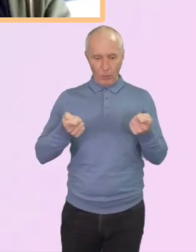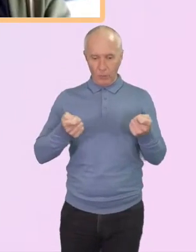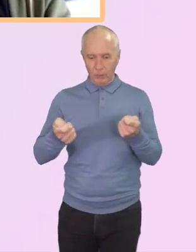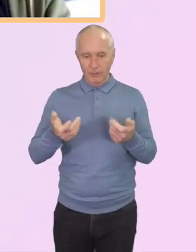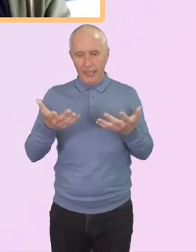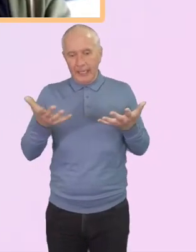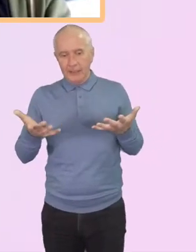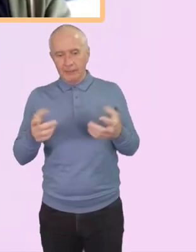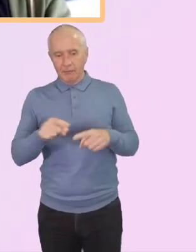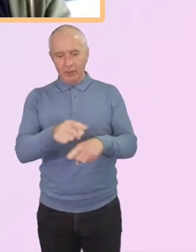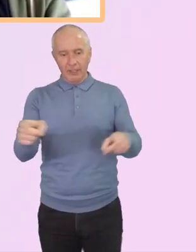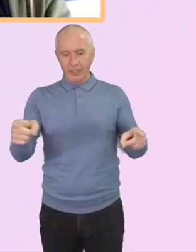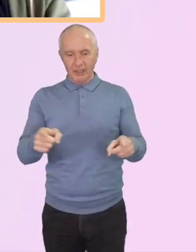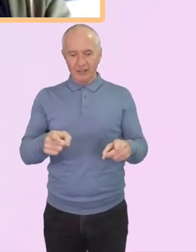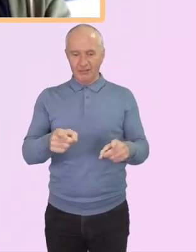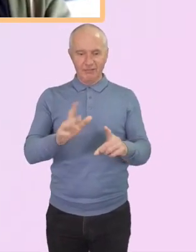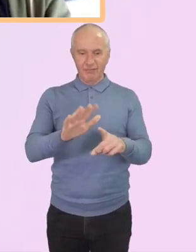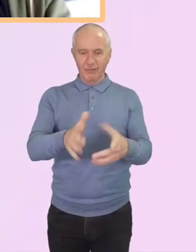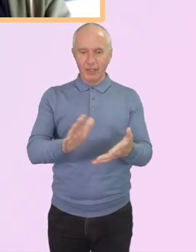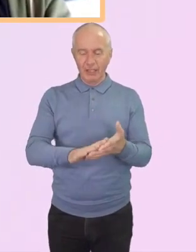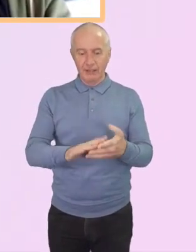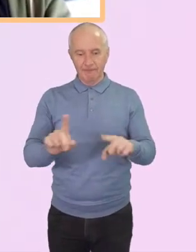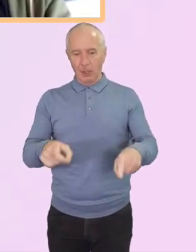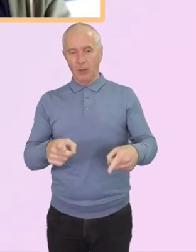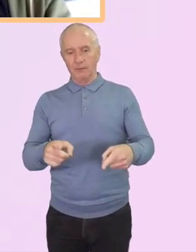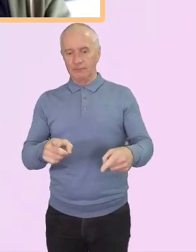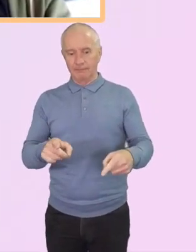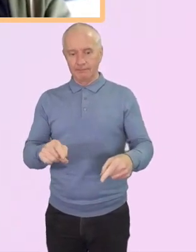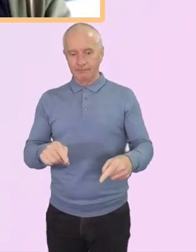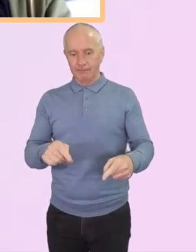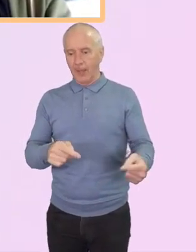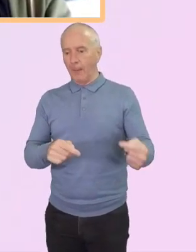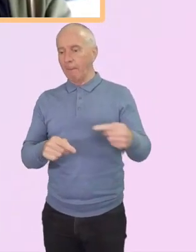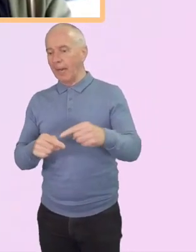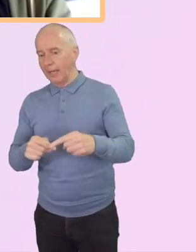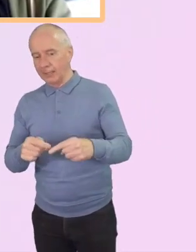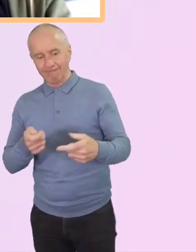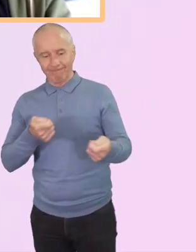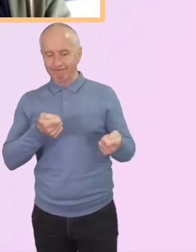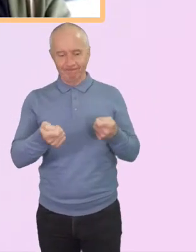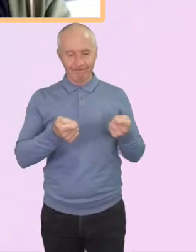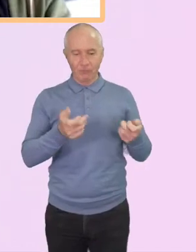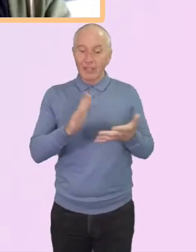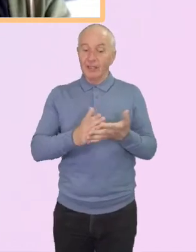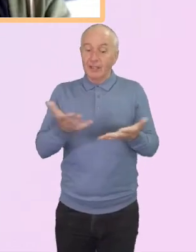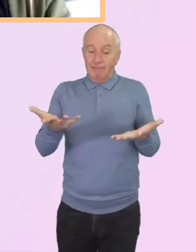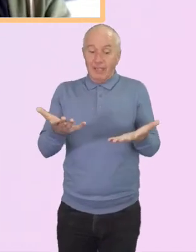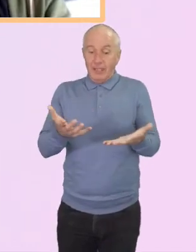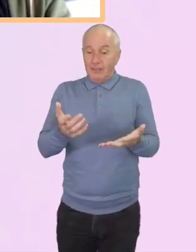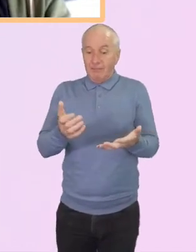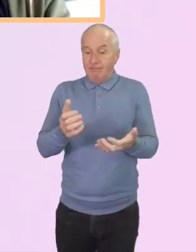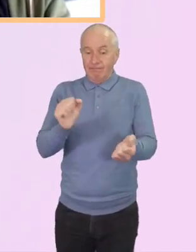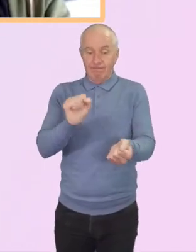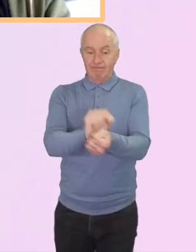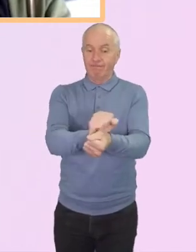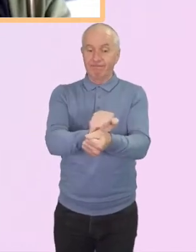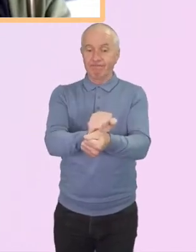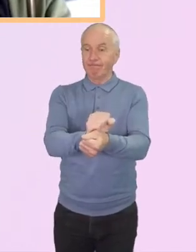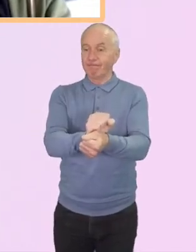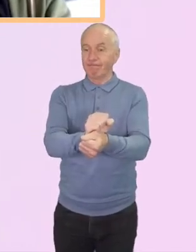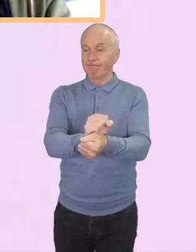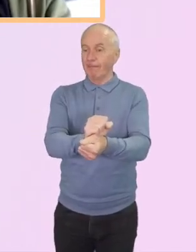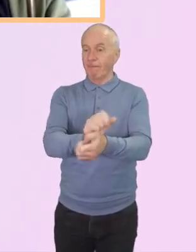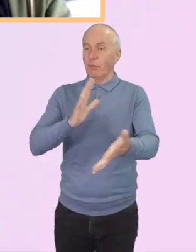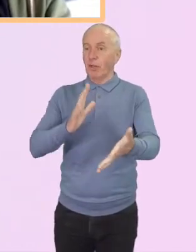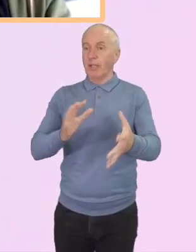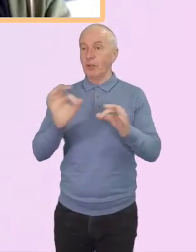any kind of comeback that we know the gospel brings freedom and that was trying to